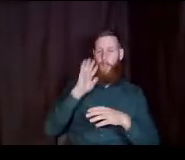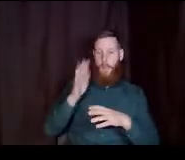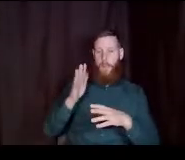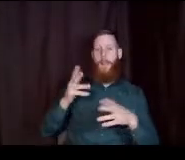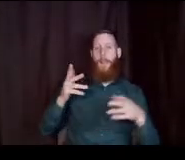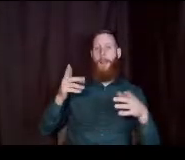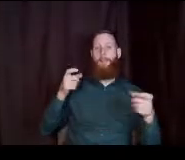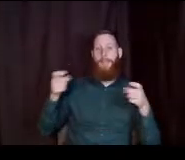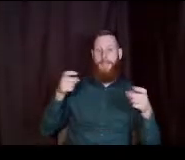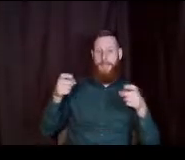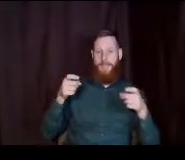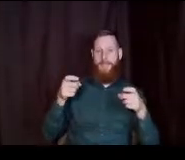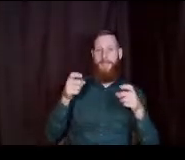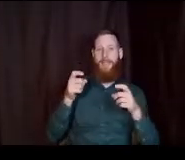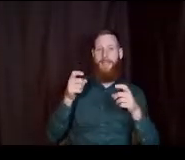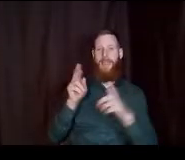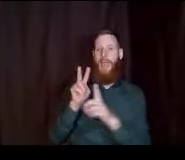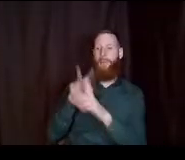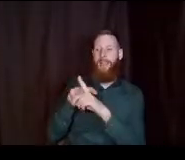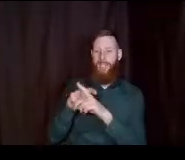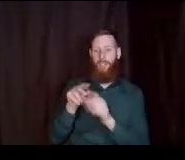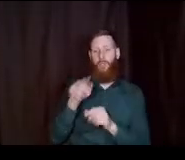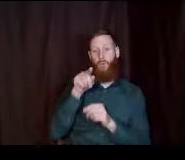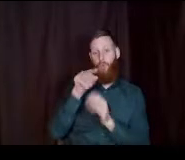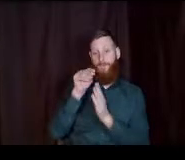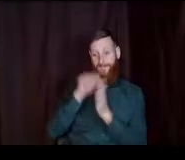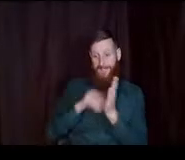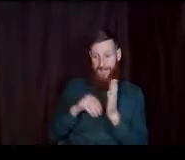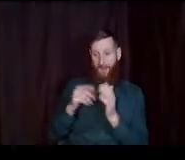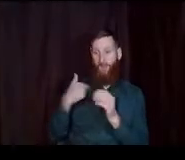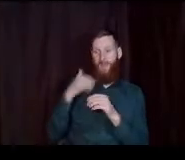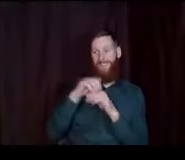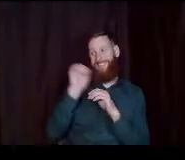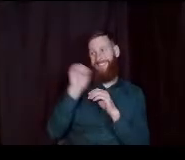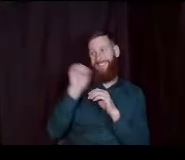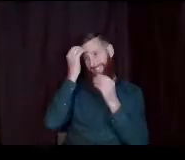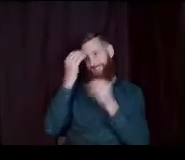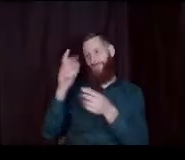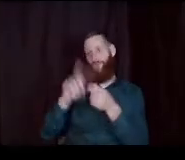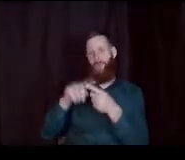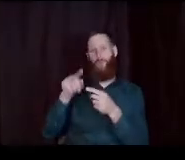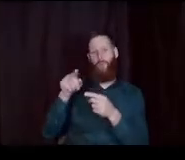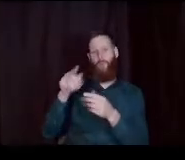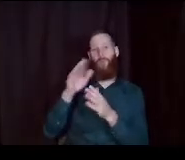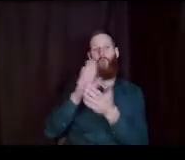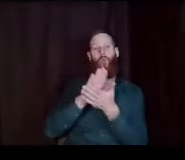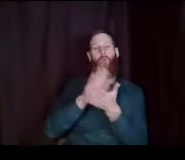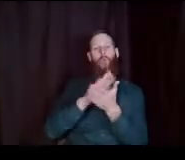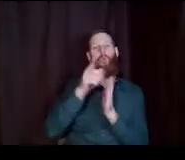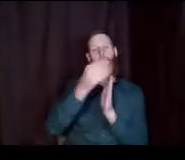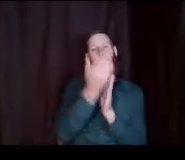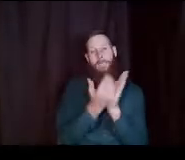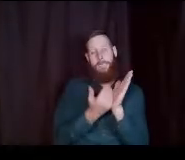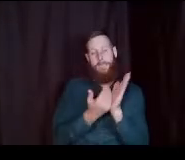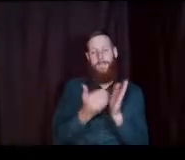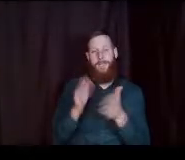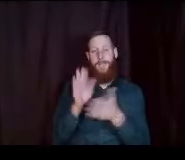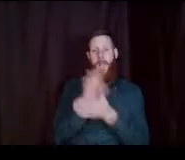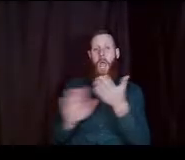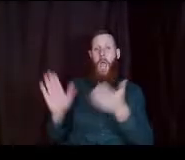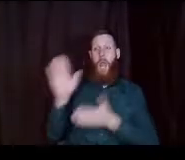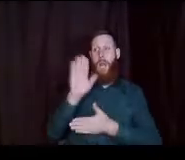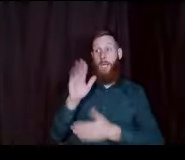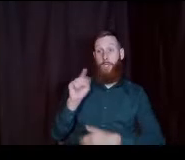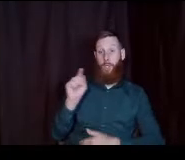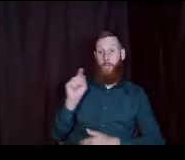fill out the application we send that information to the schools you listed now the colleges they're going to go ahead